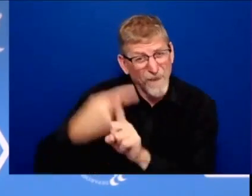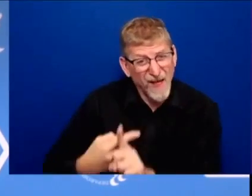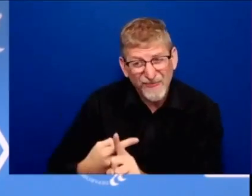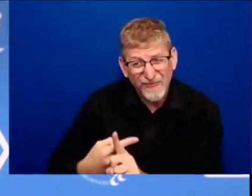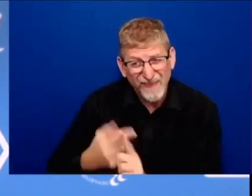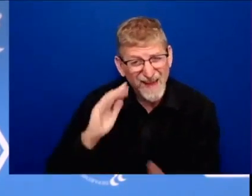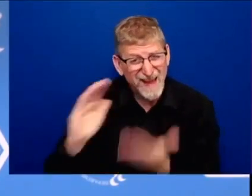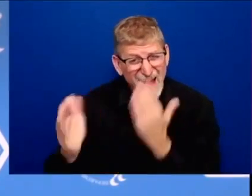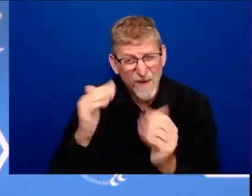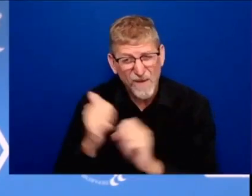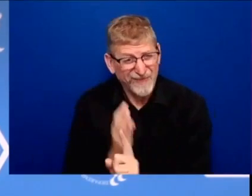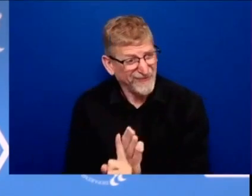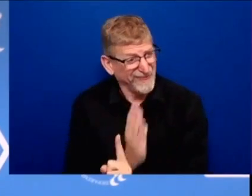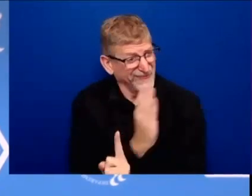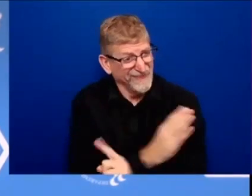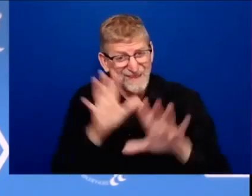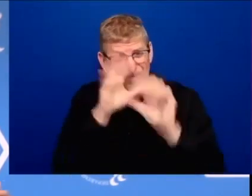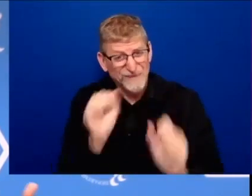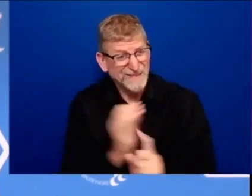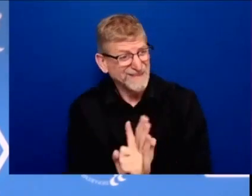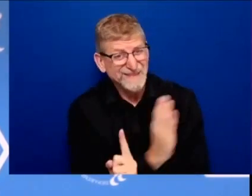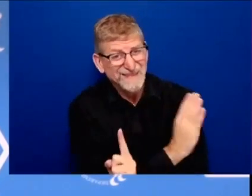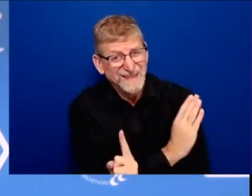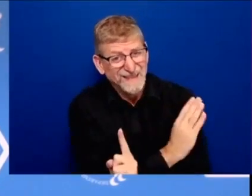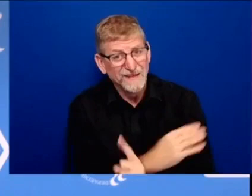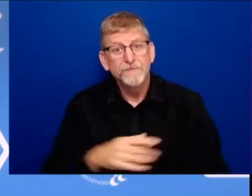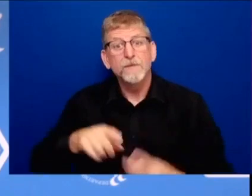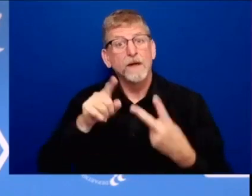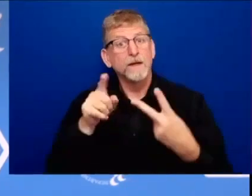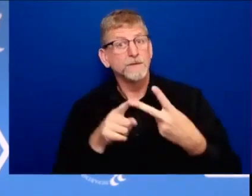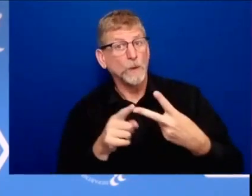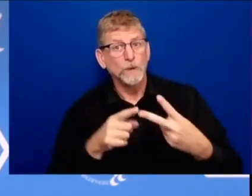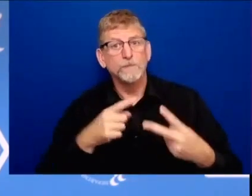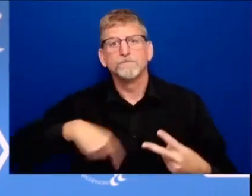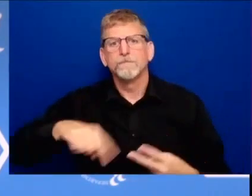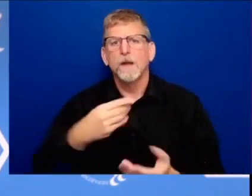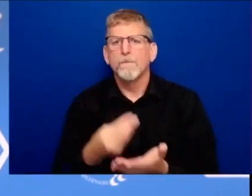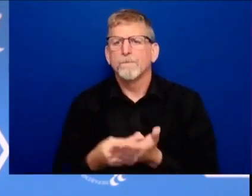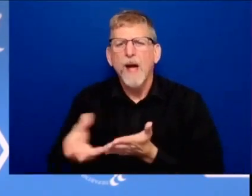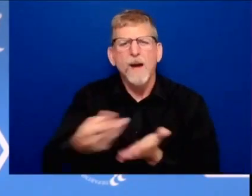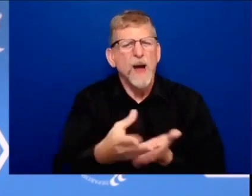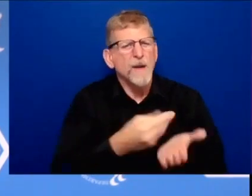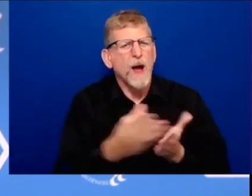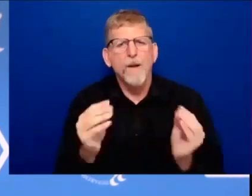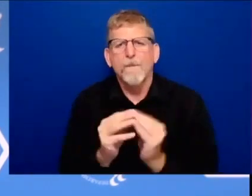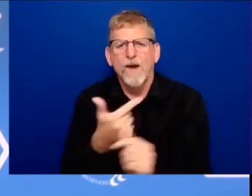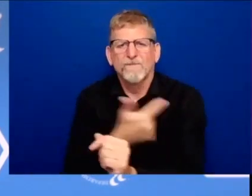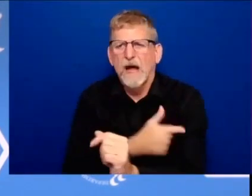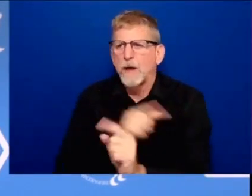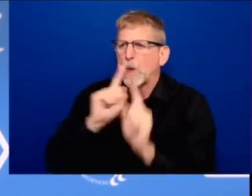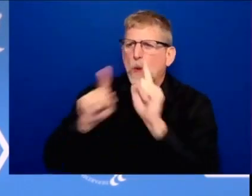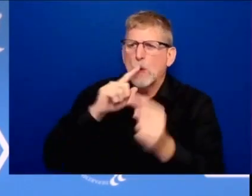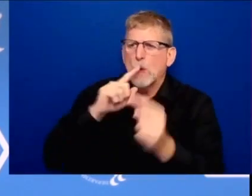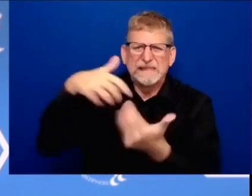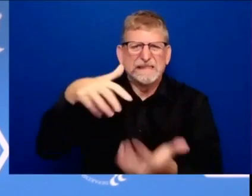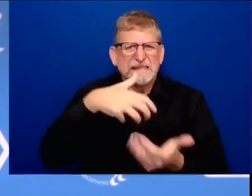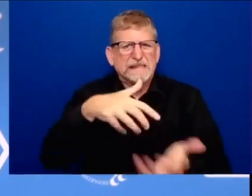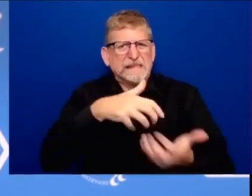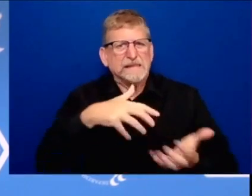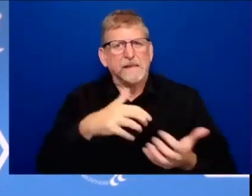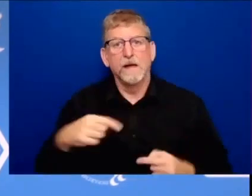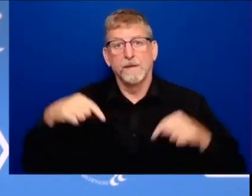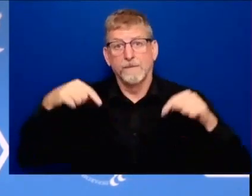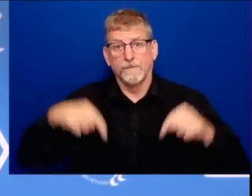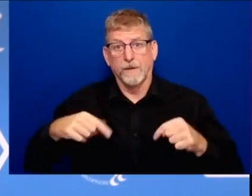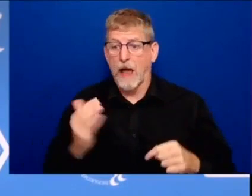two weeks ago i directed jeff science who's here with me my 12 19 response coordinator to work with the department